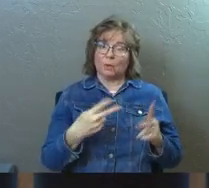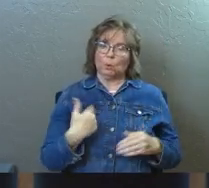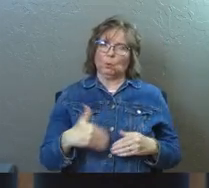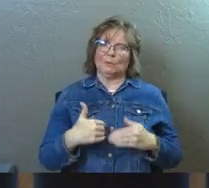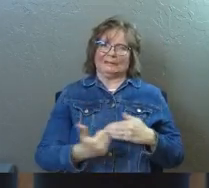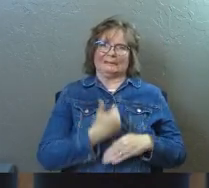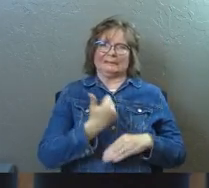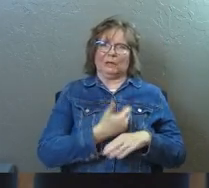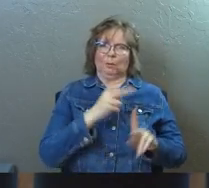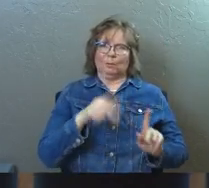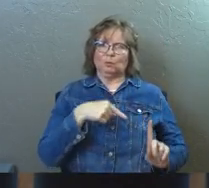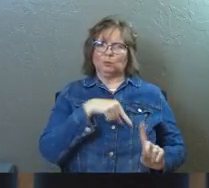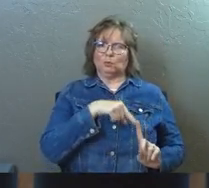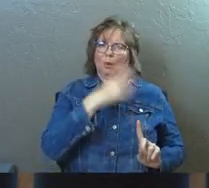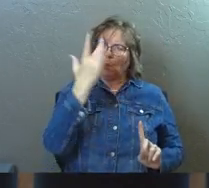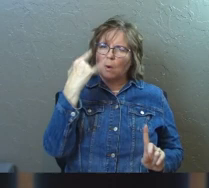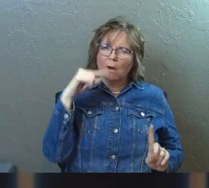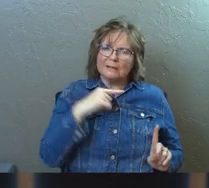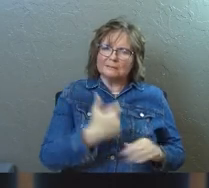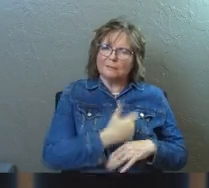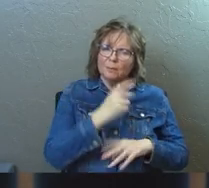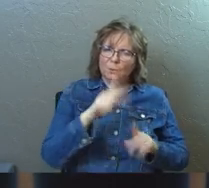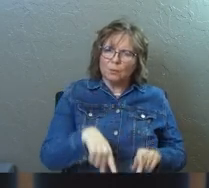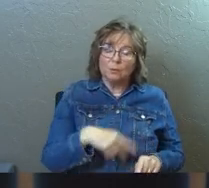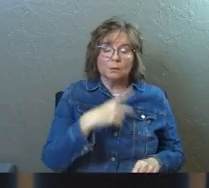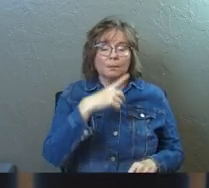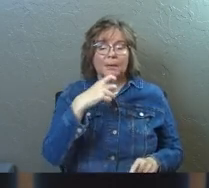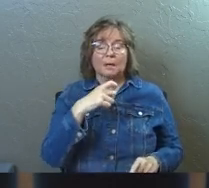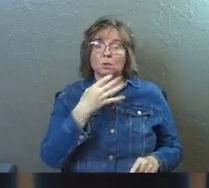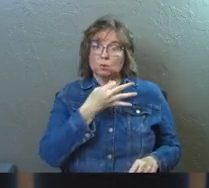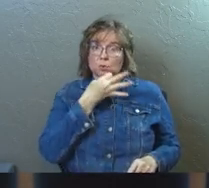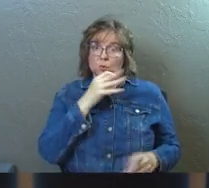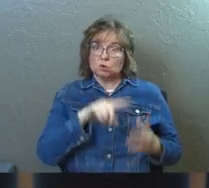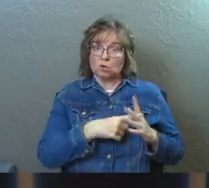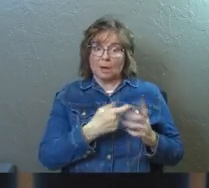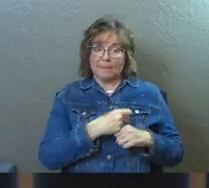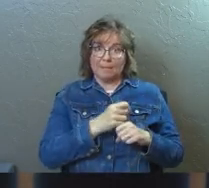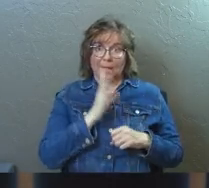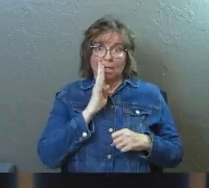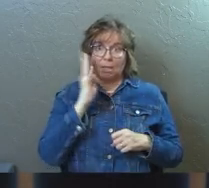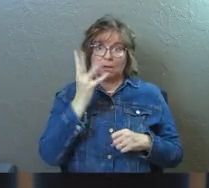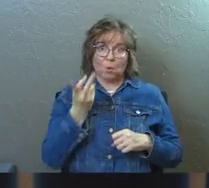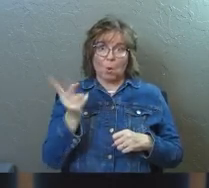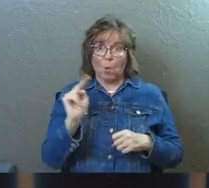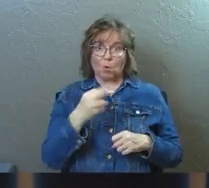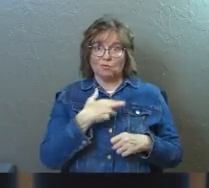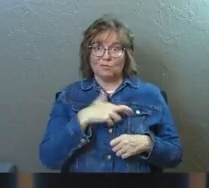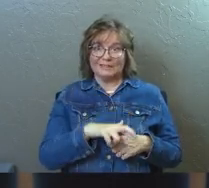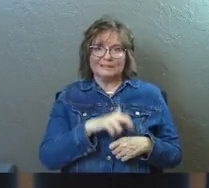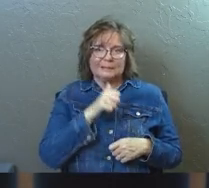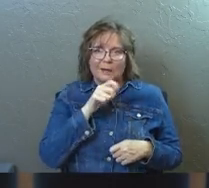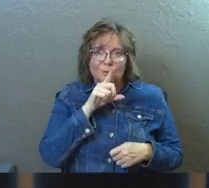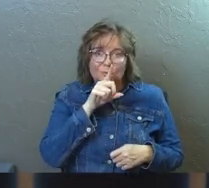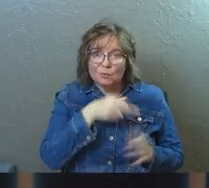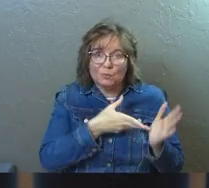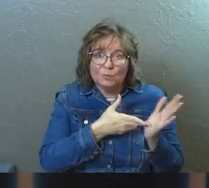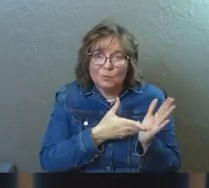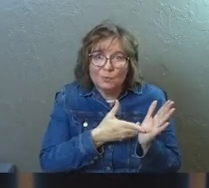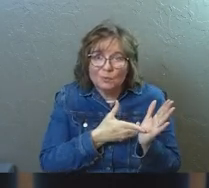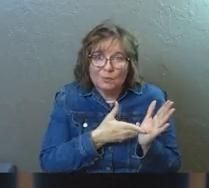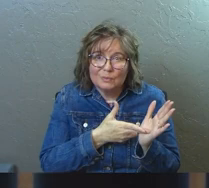very dangerous person. Why is he a very dangerous person? Because as soon as you start making up your own religion, it's not truth.